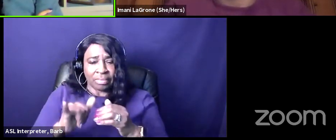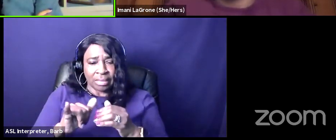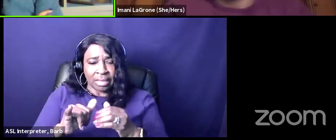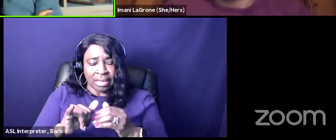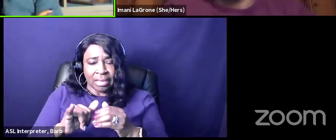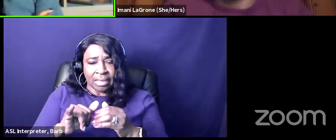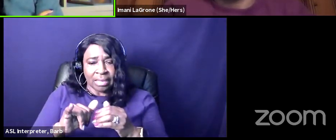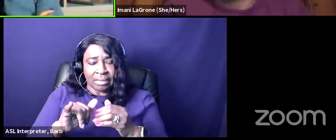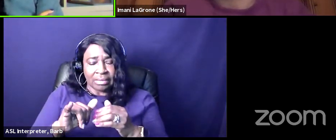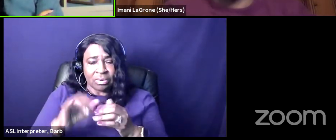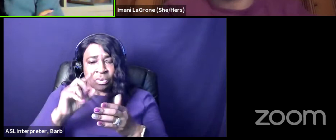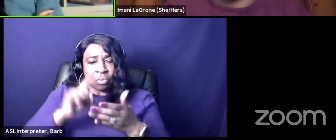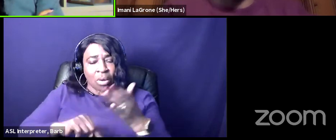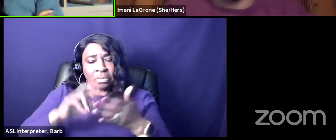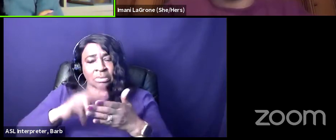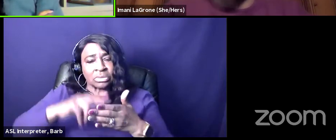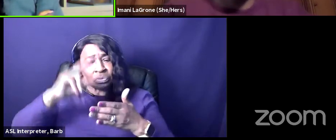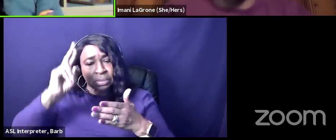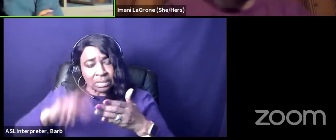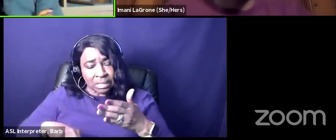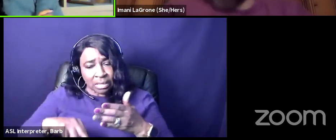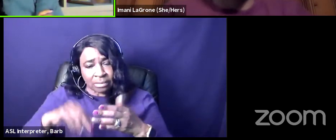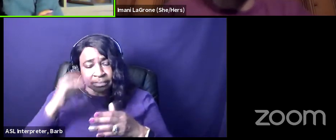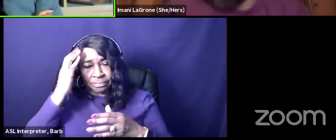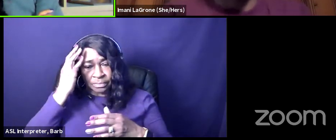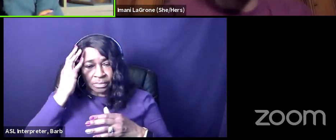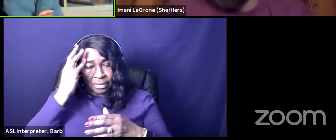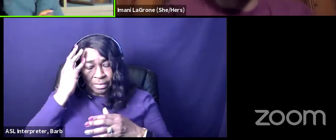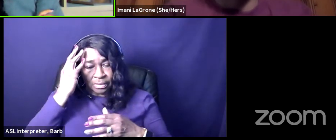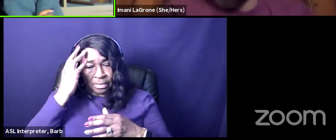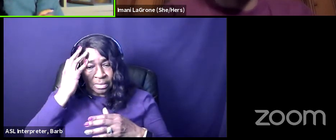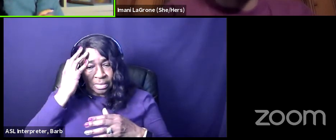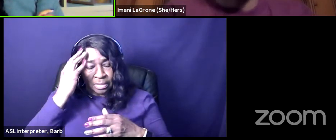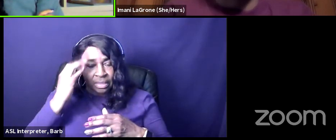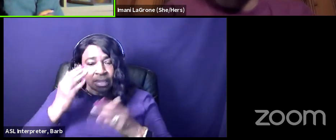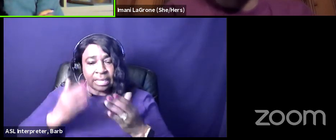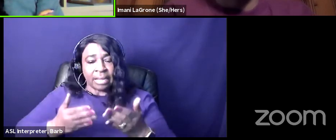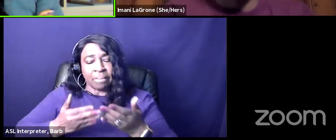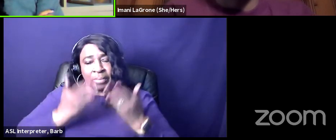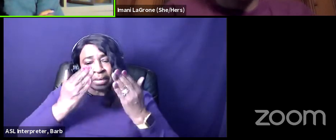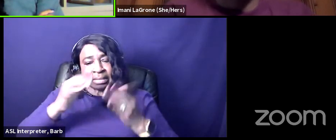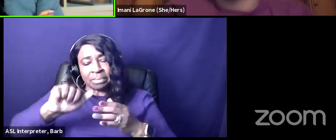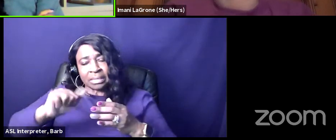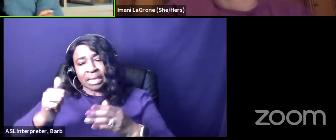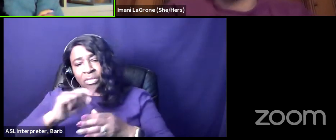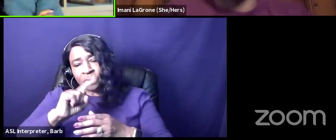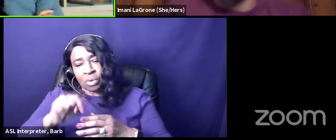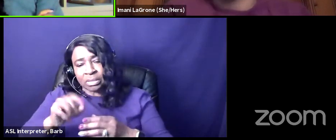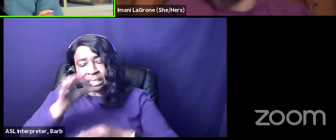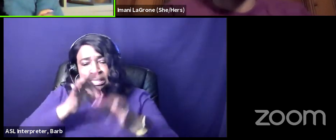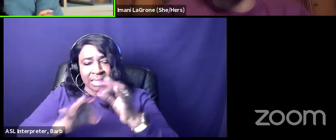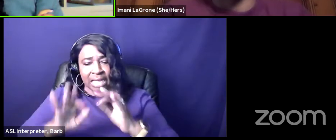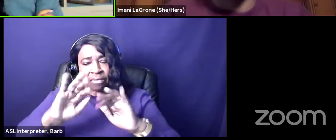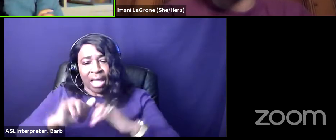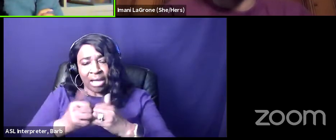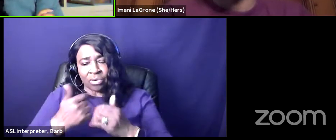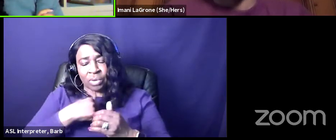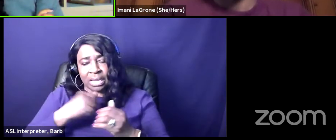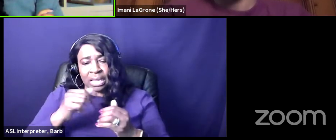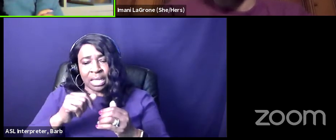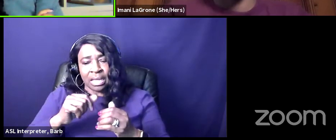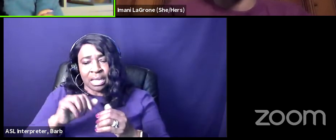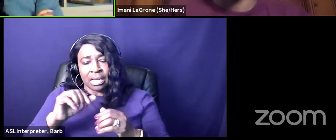also a larger reparations type question right and sort of how do we undo some of the specific